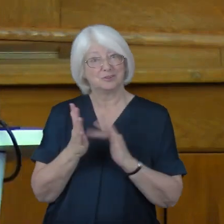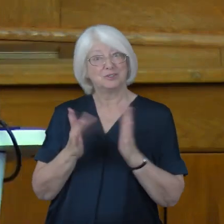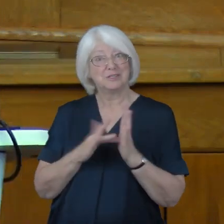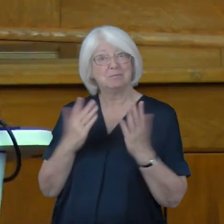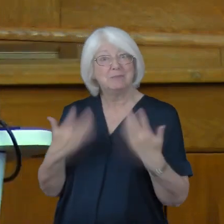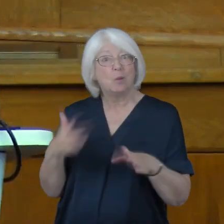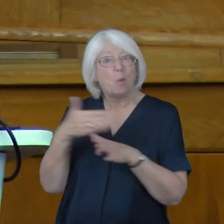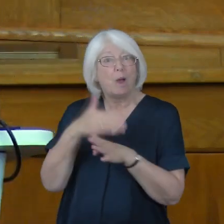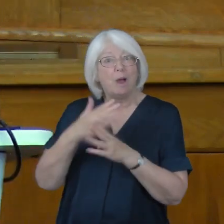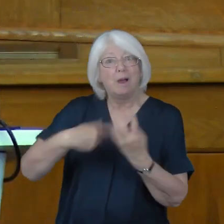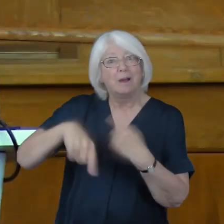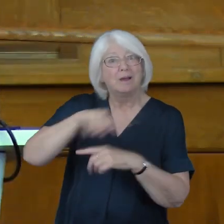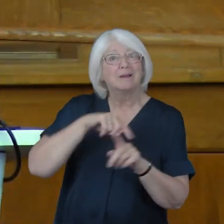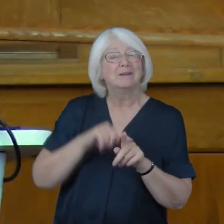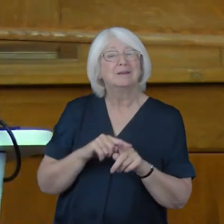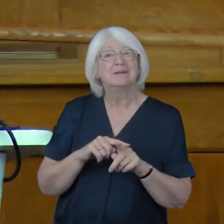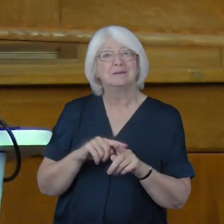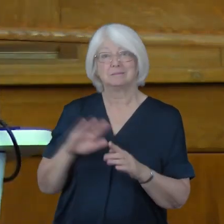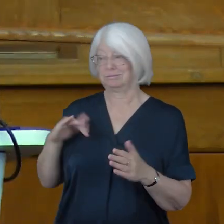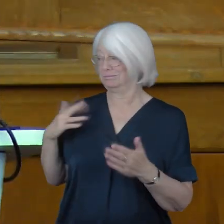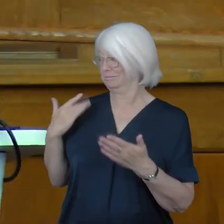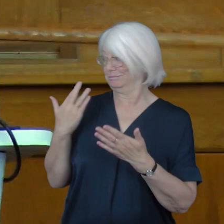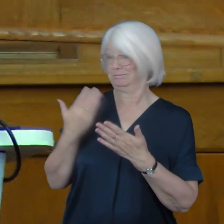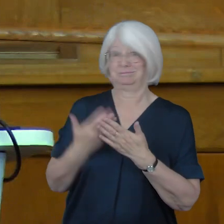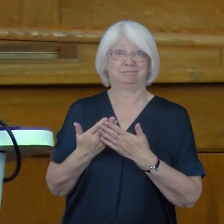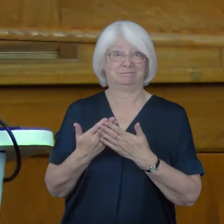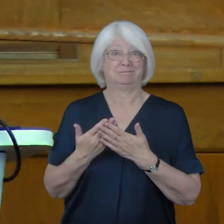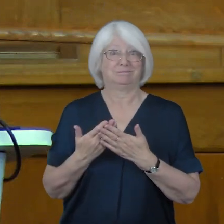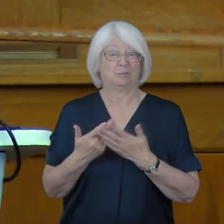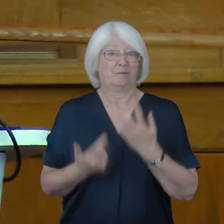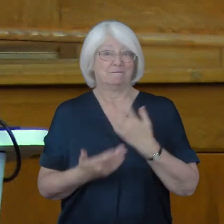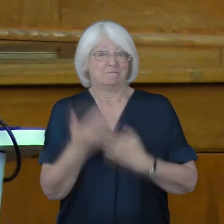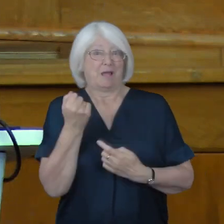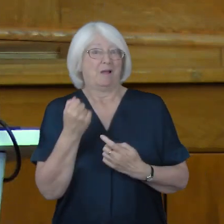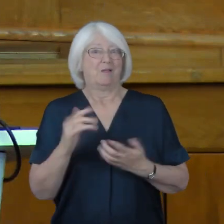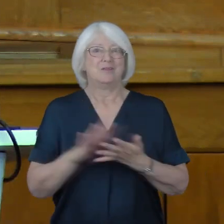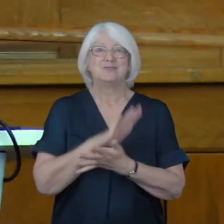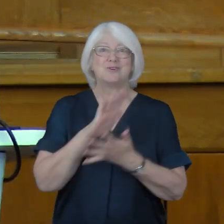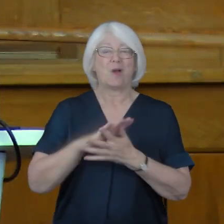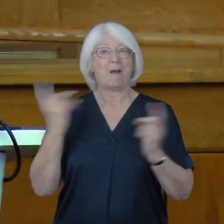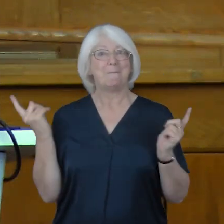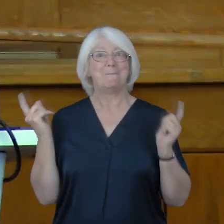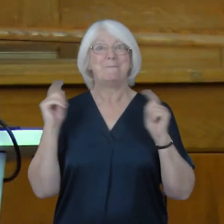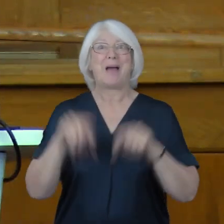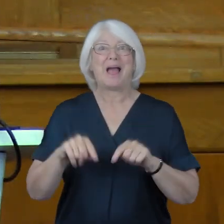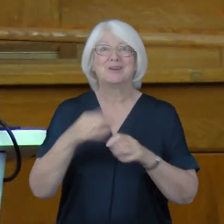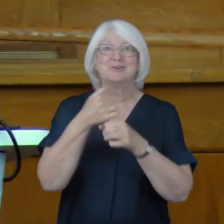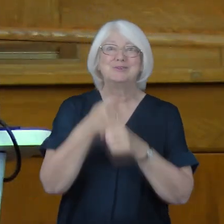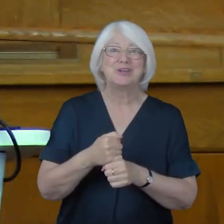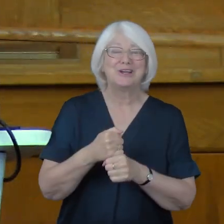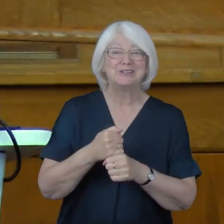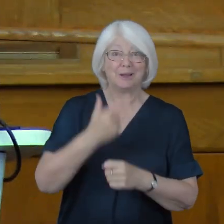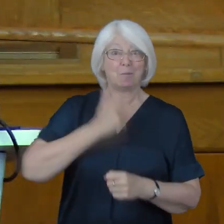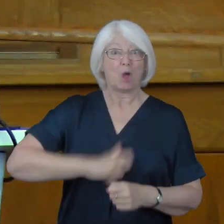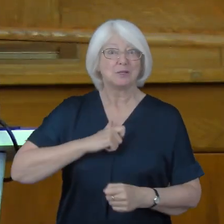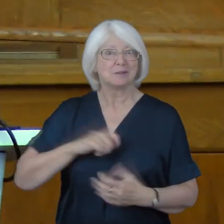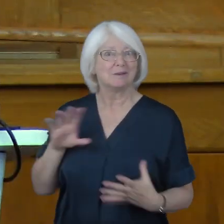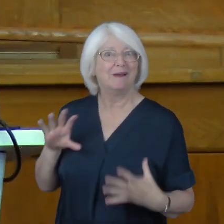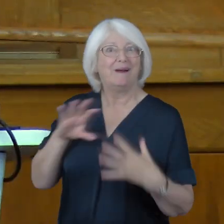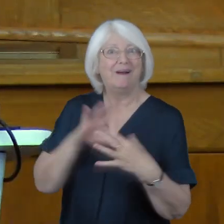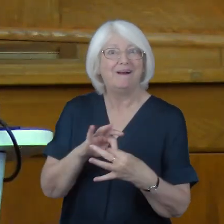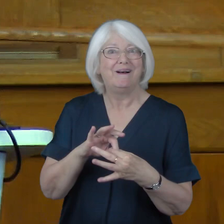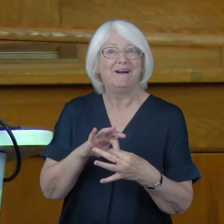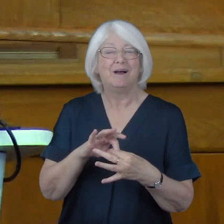work among us. In the last few months, we've found the joy of meeting together again to worship and pray, even without music.